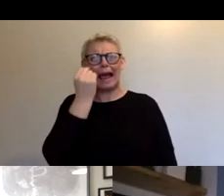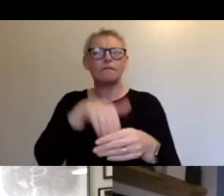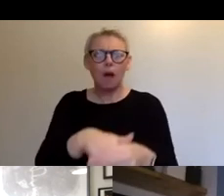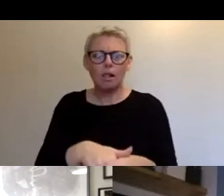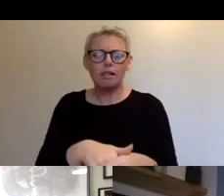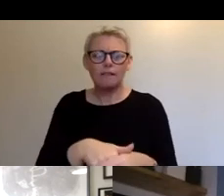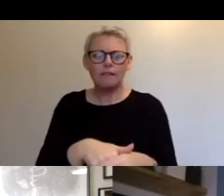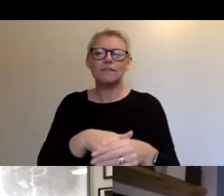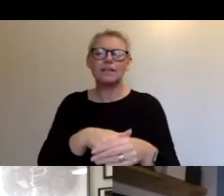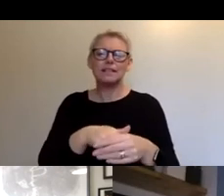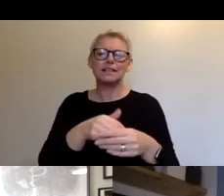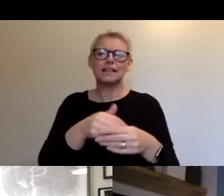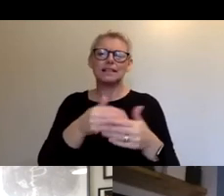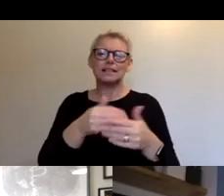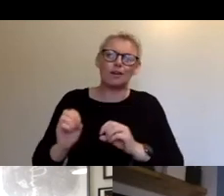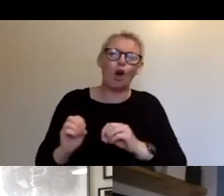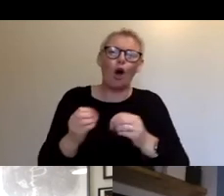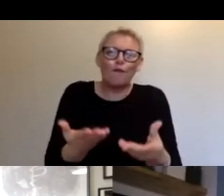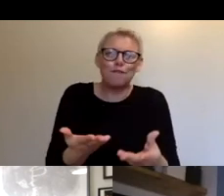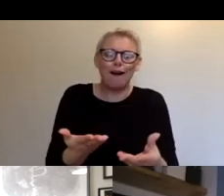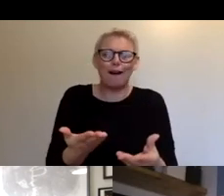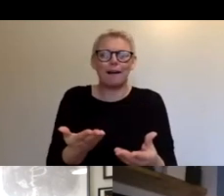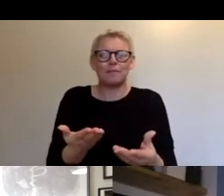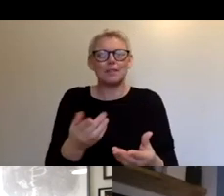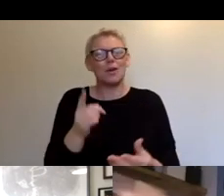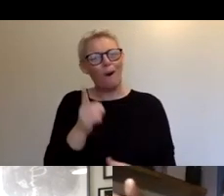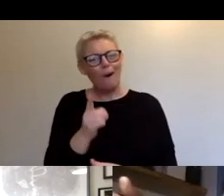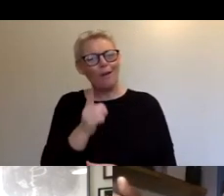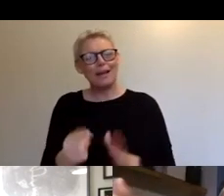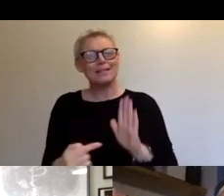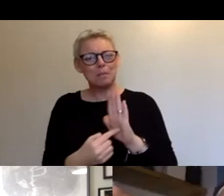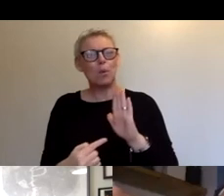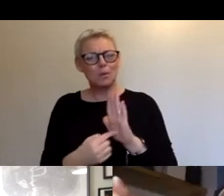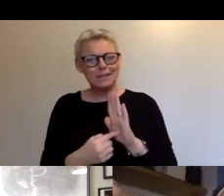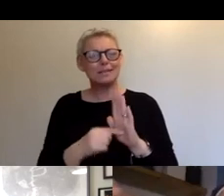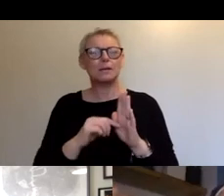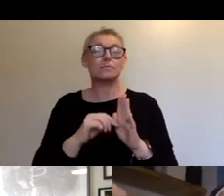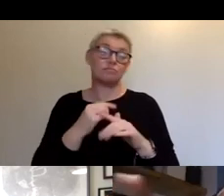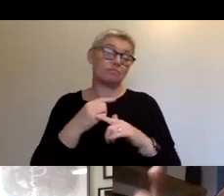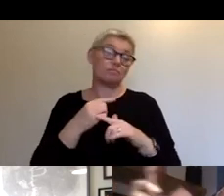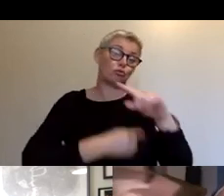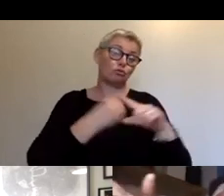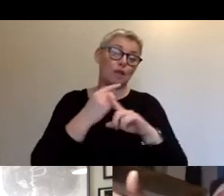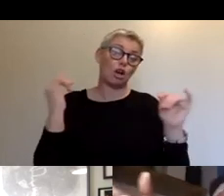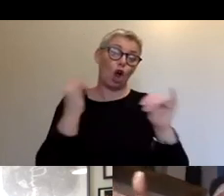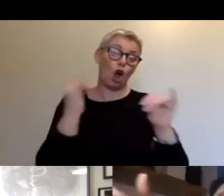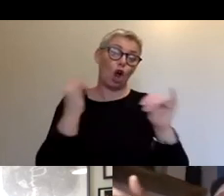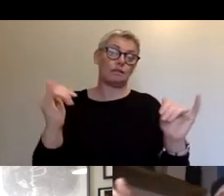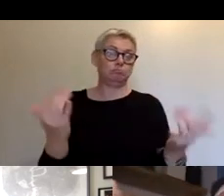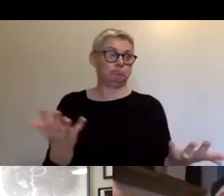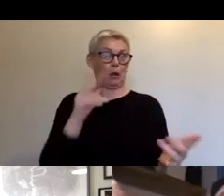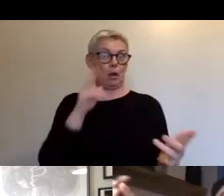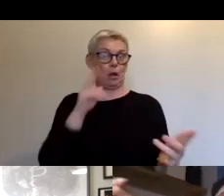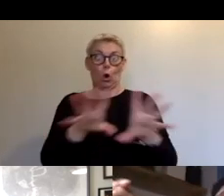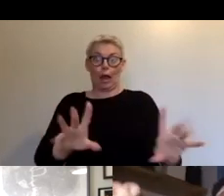partnerships moving forward, partnerships is something that's really, really important and thinking about next year's carnival, carnival event, whatever that was going to